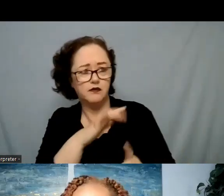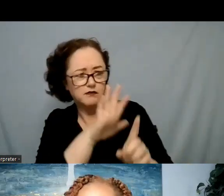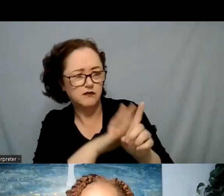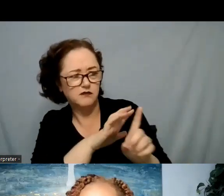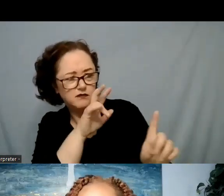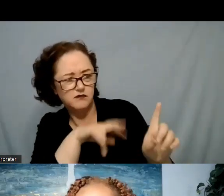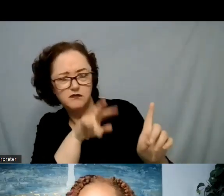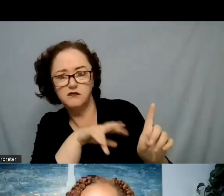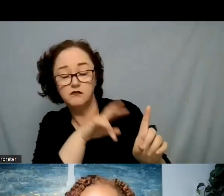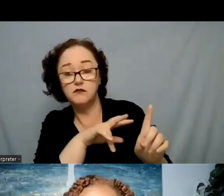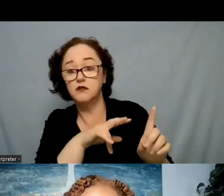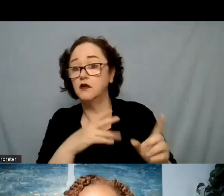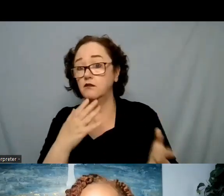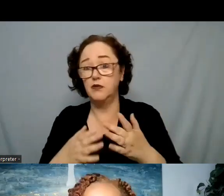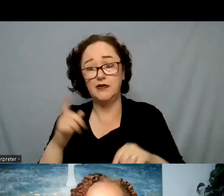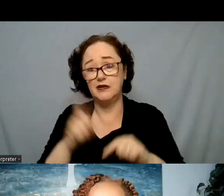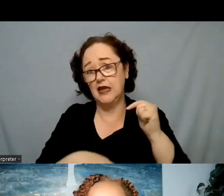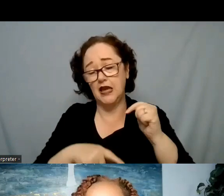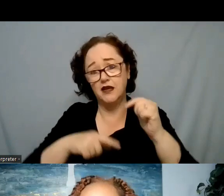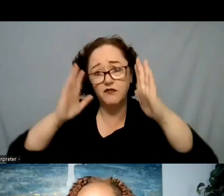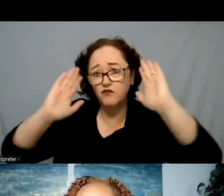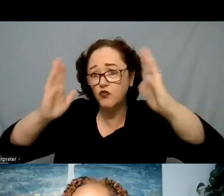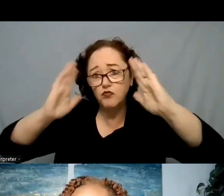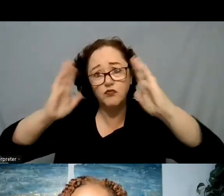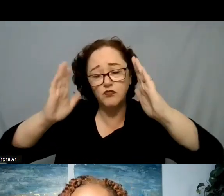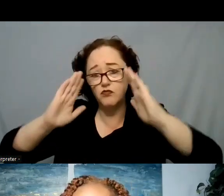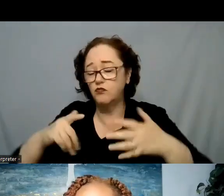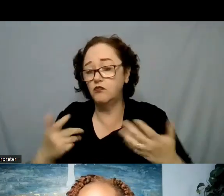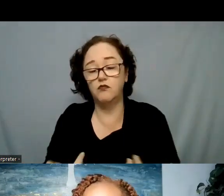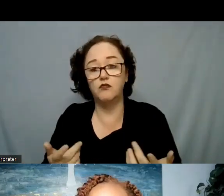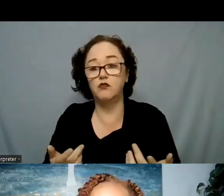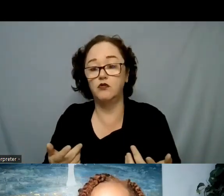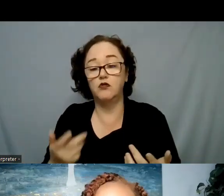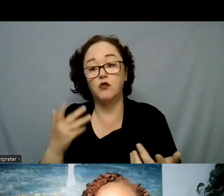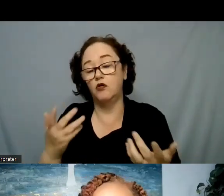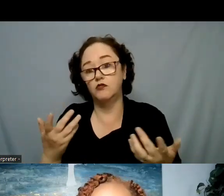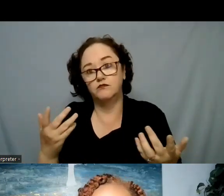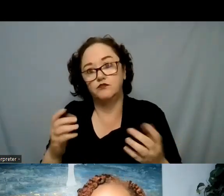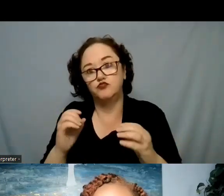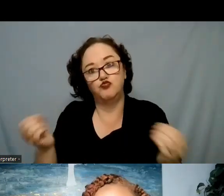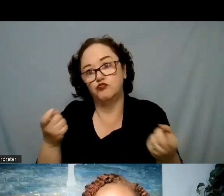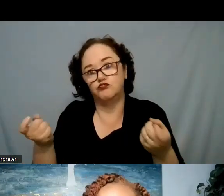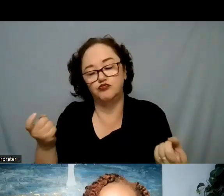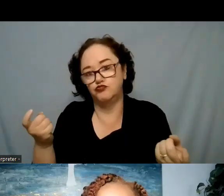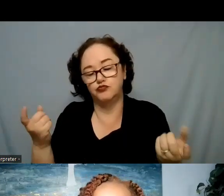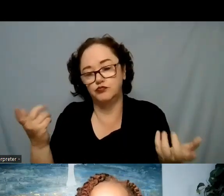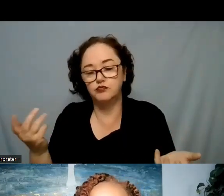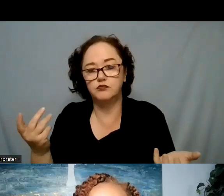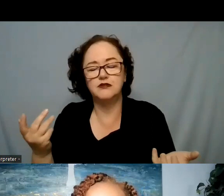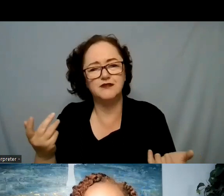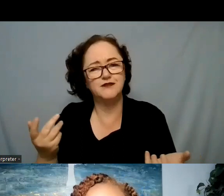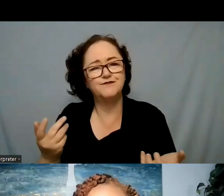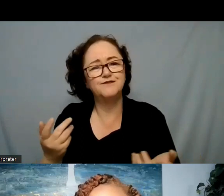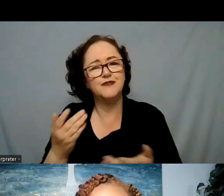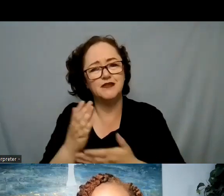can be a symptom of a lot of different things or that loss of control and this is the one that I think gets overlooked being